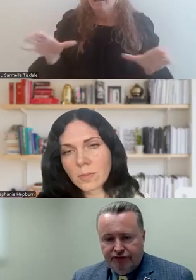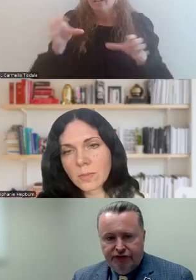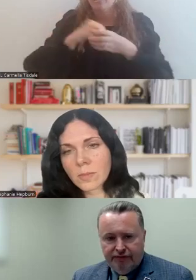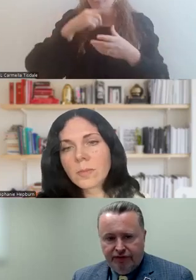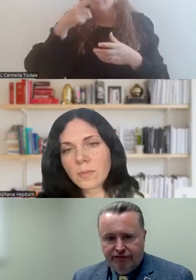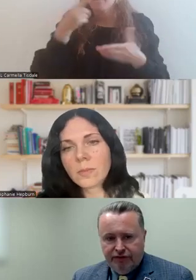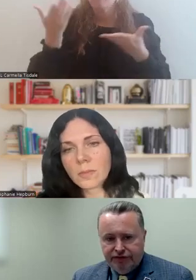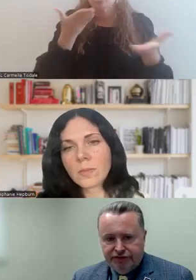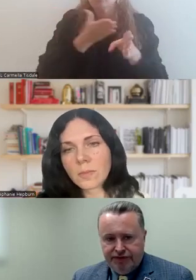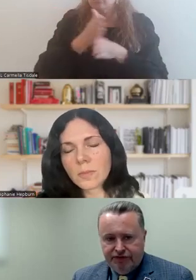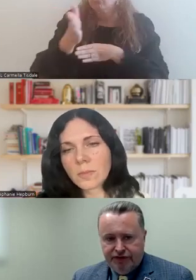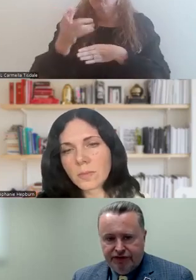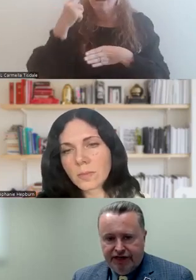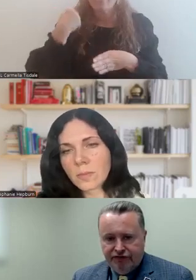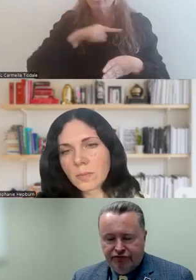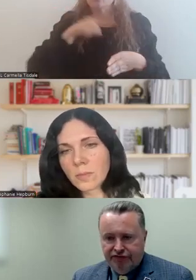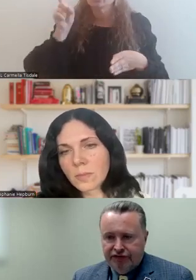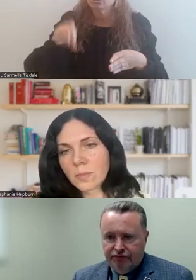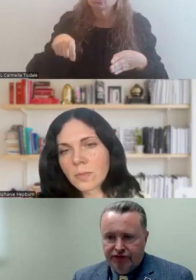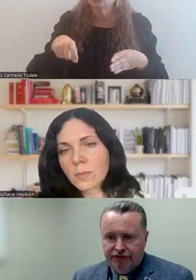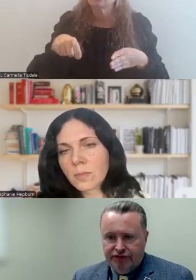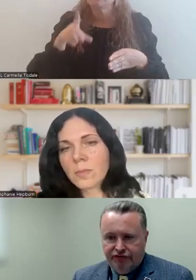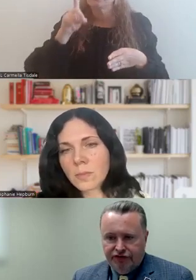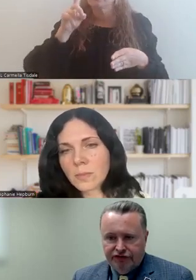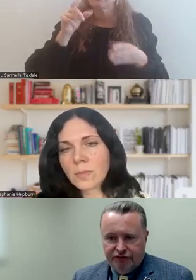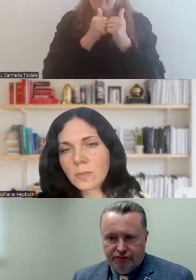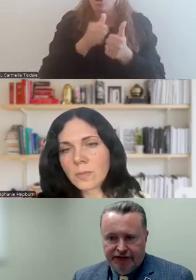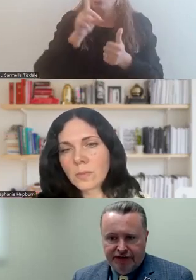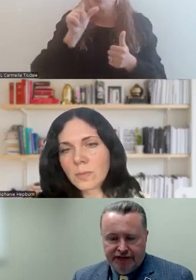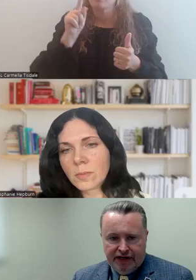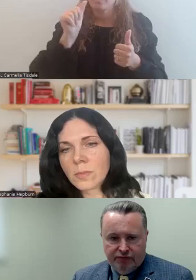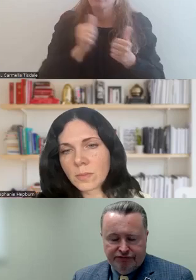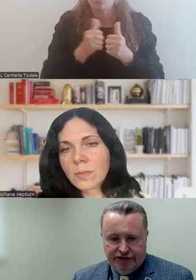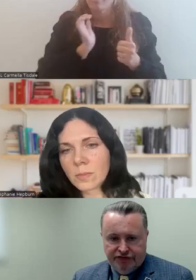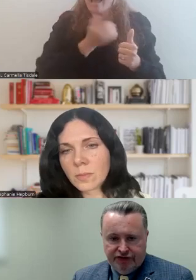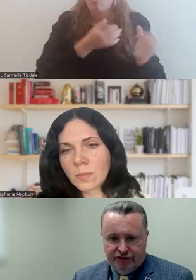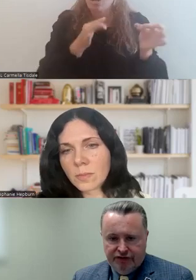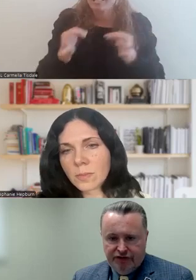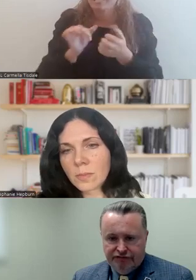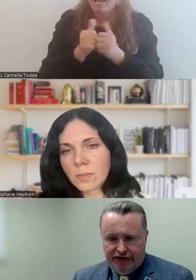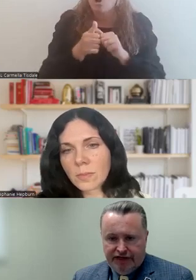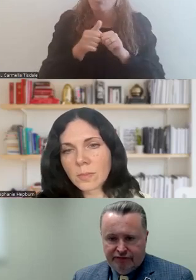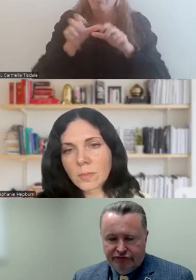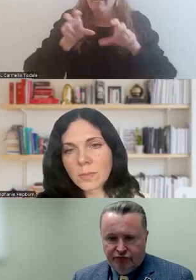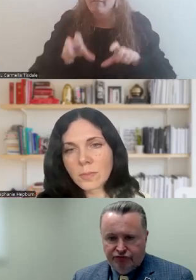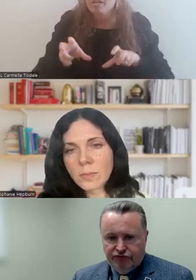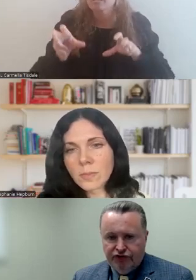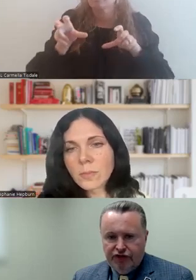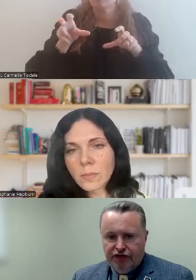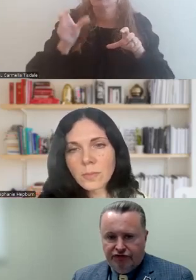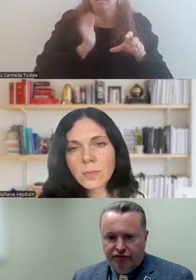service career and I believe that we should be very data driven with the decisions that we're making and how we're investing our finite